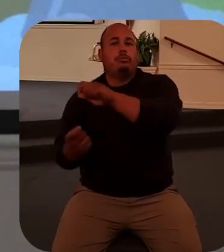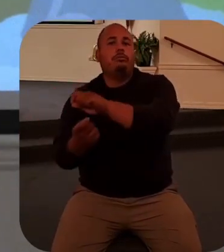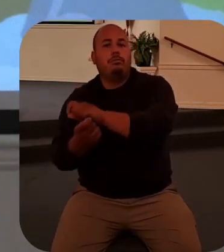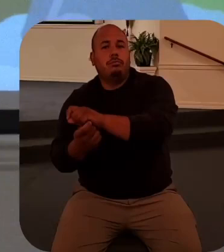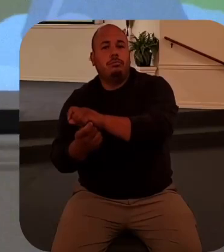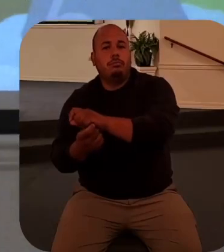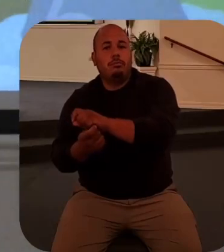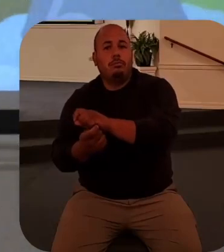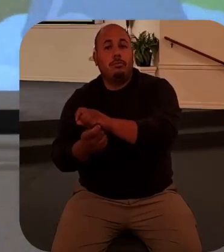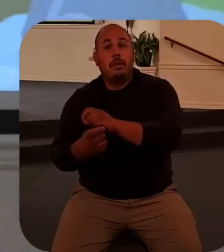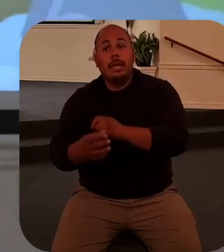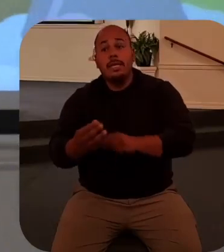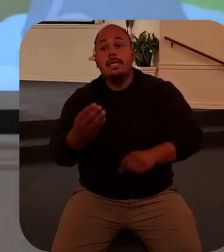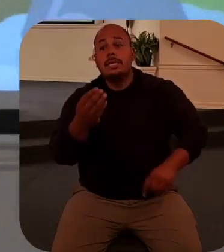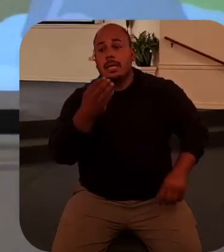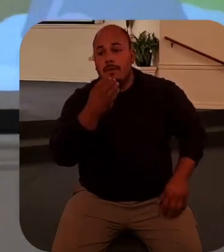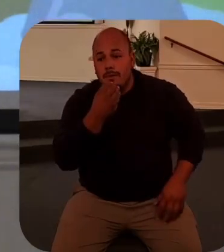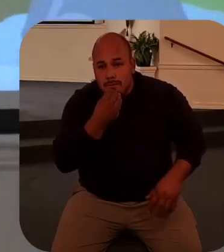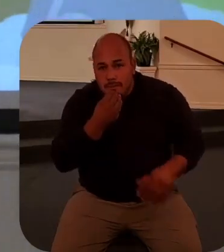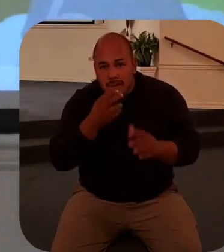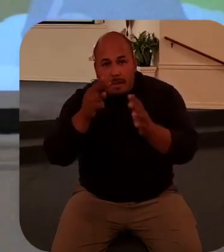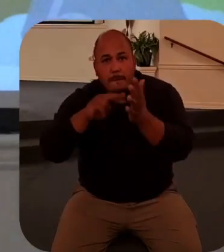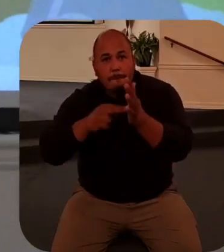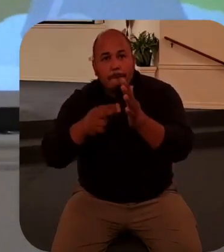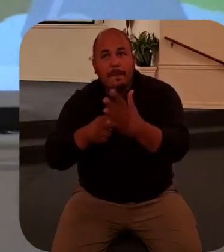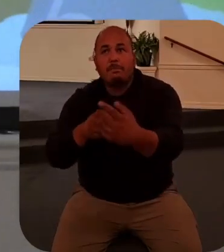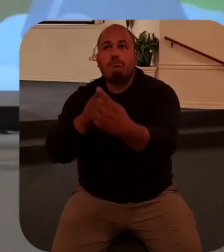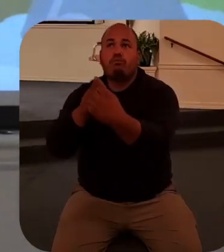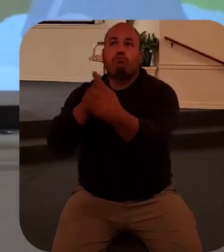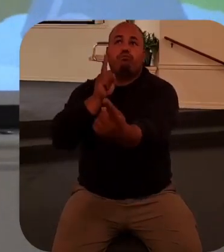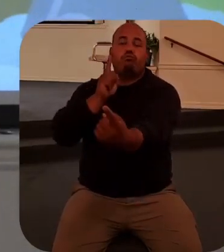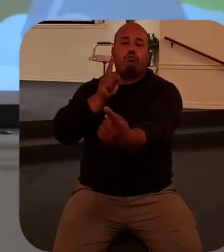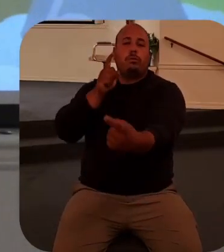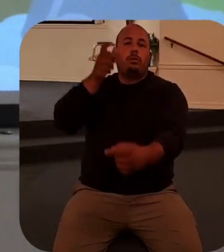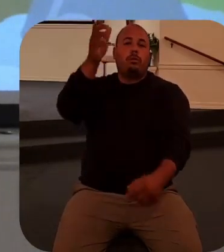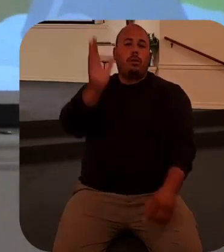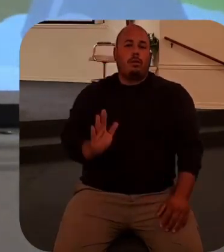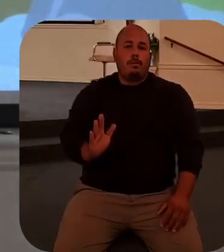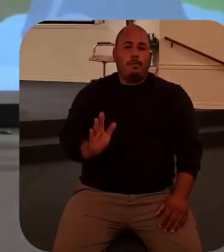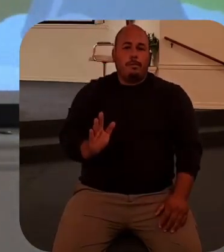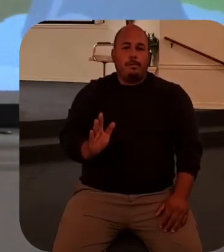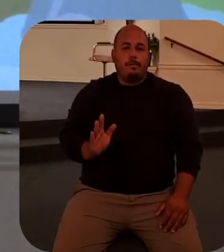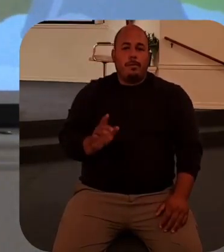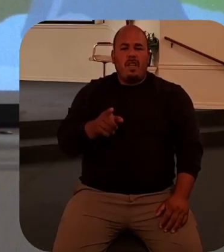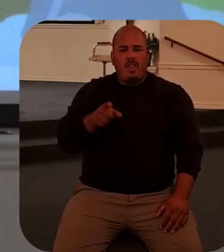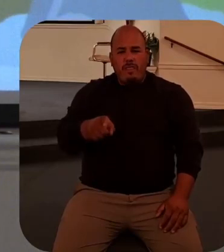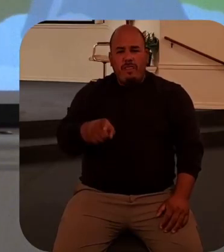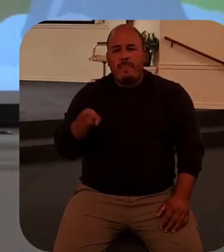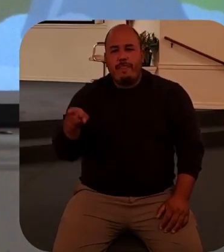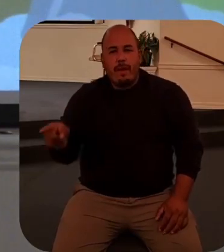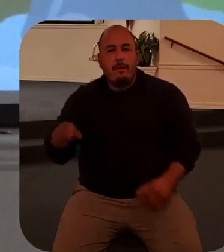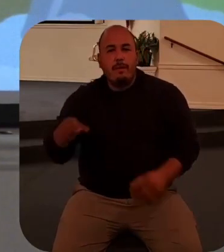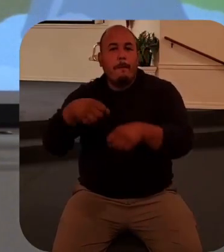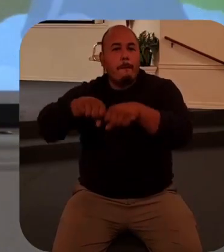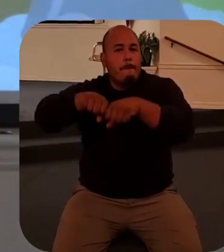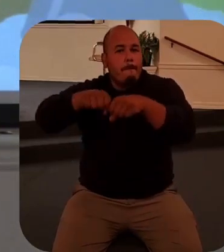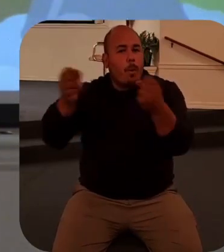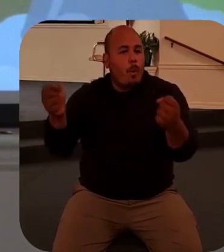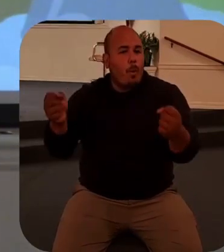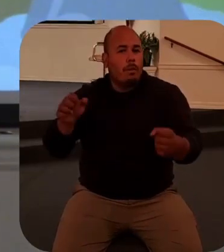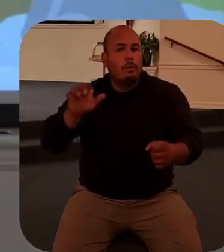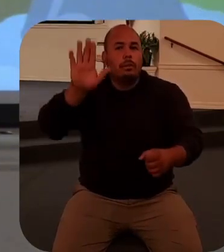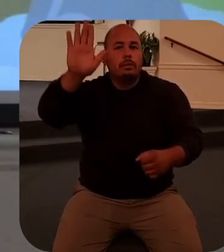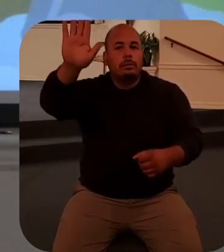against God they had defied his command and God would not let people sin against him